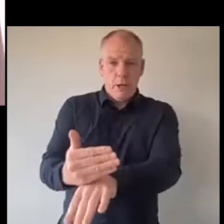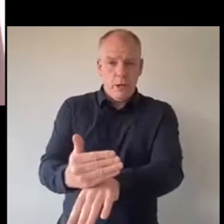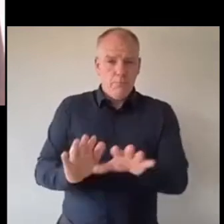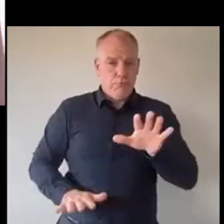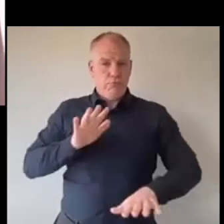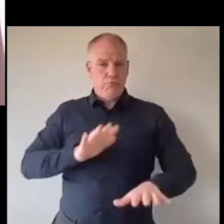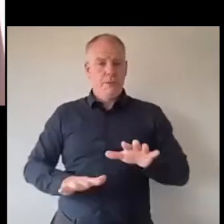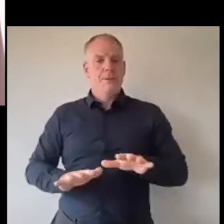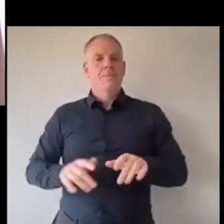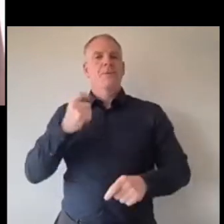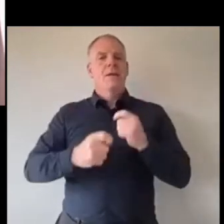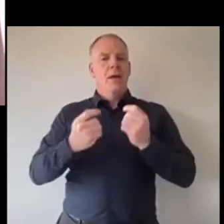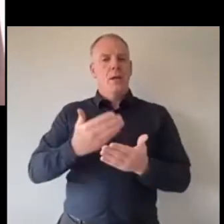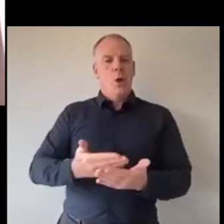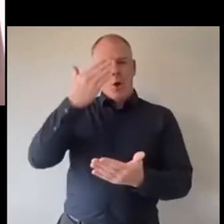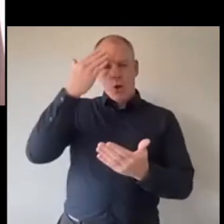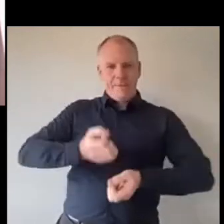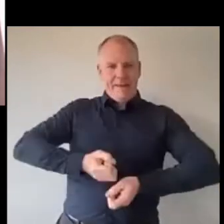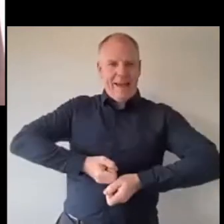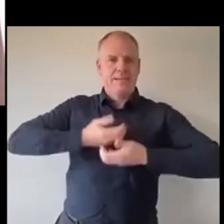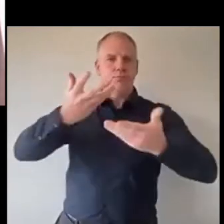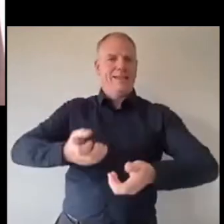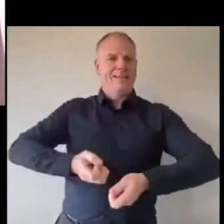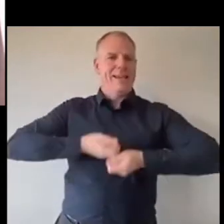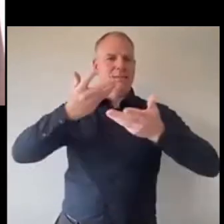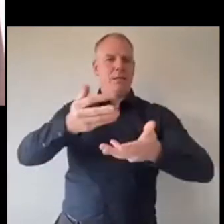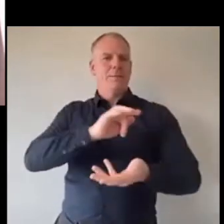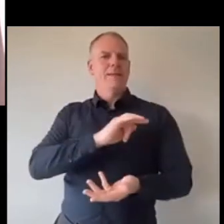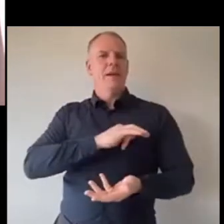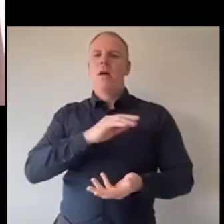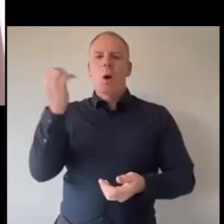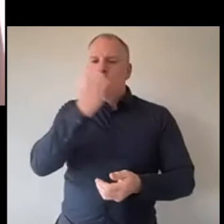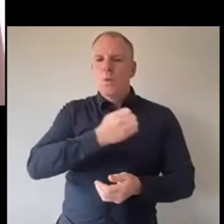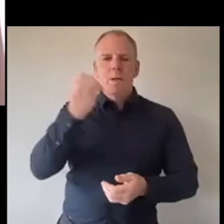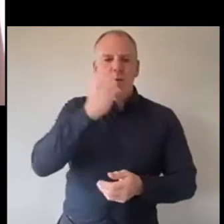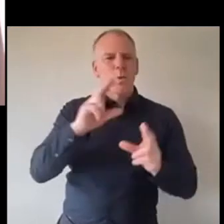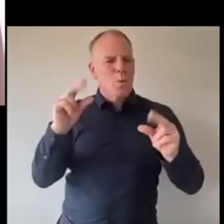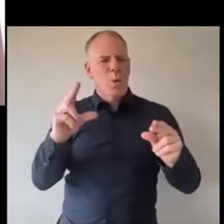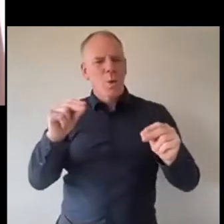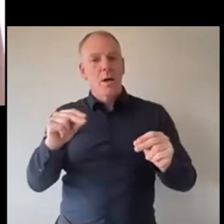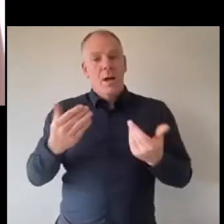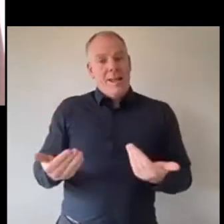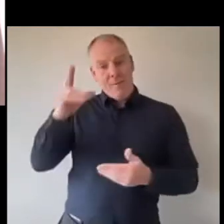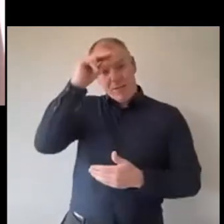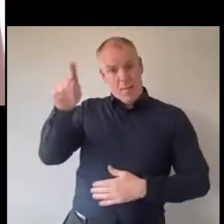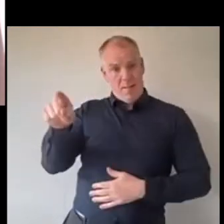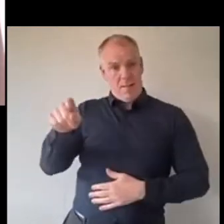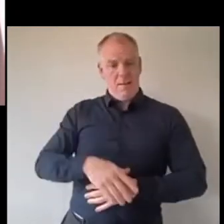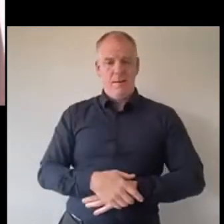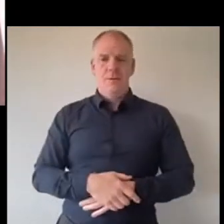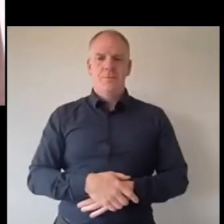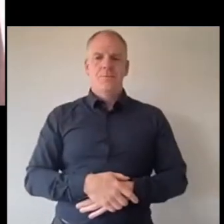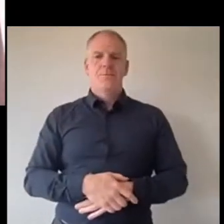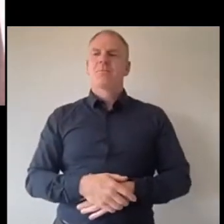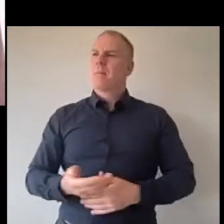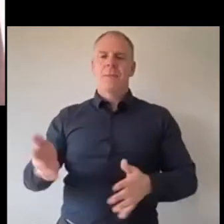until I learned to express how I was feeling and actually not make excuses for it right now for example you could go